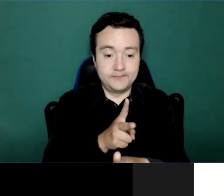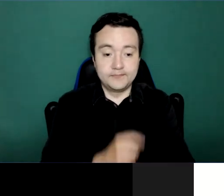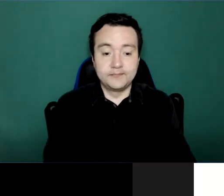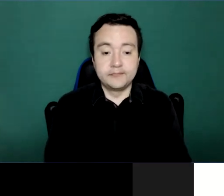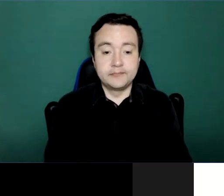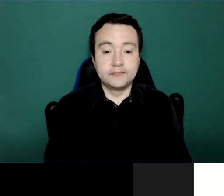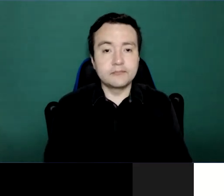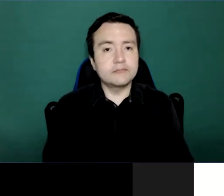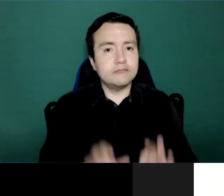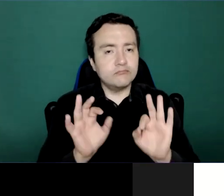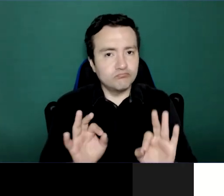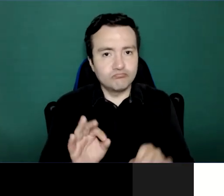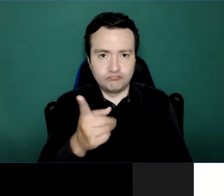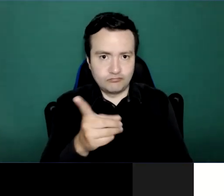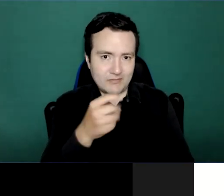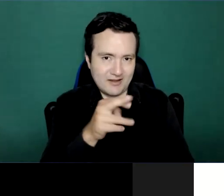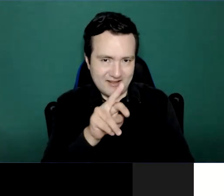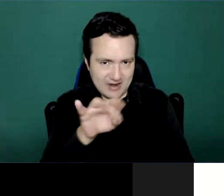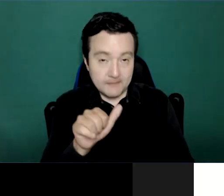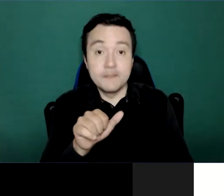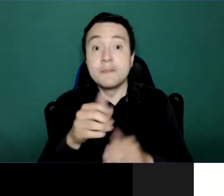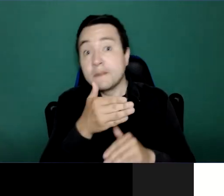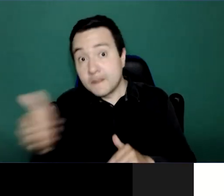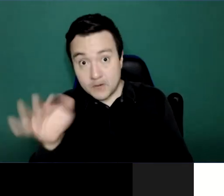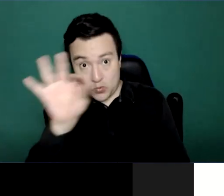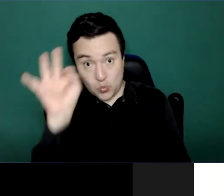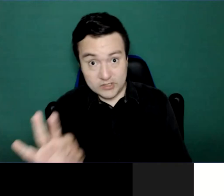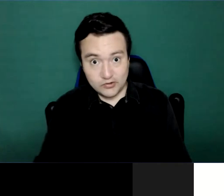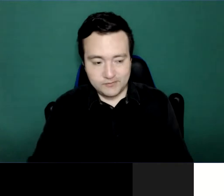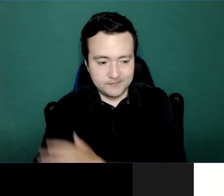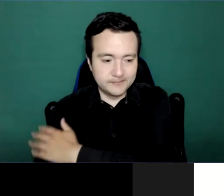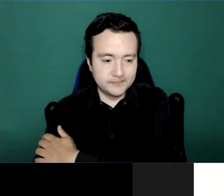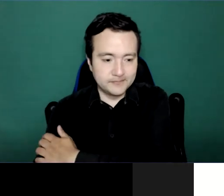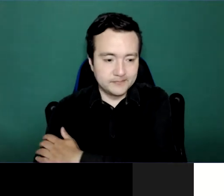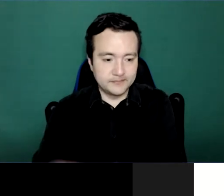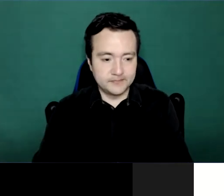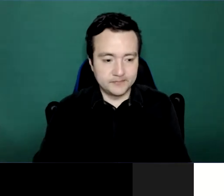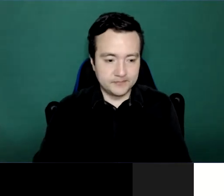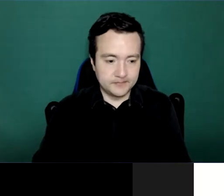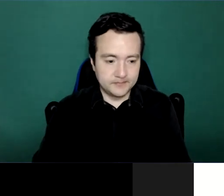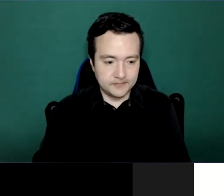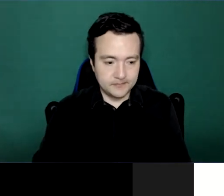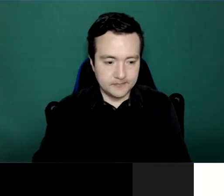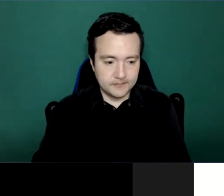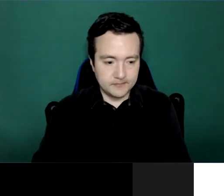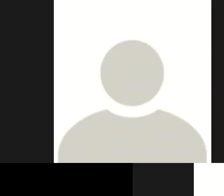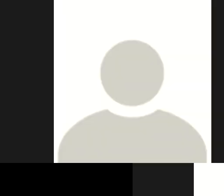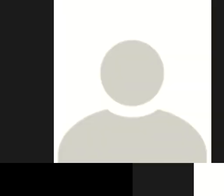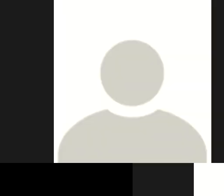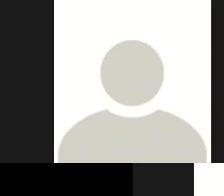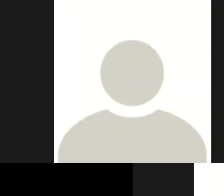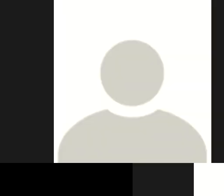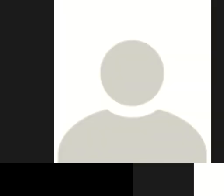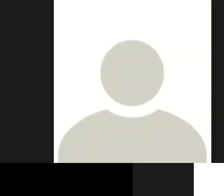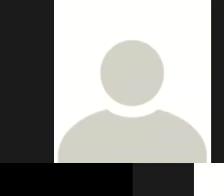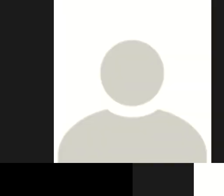We have another question here from Antonio La Palma. Thanks, Antonio, for bringing this question. It's a